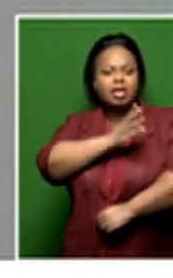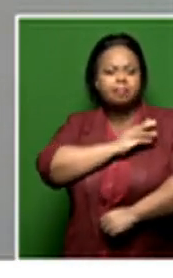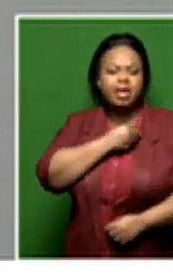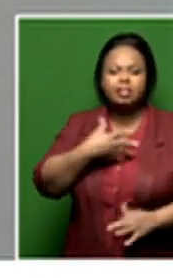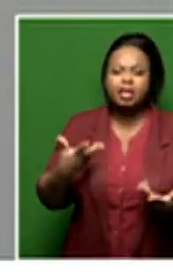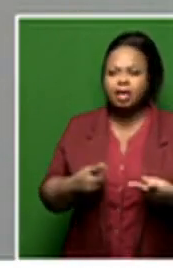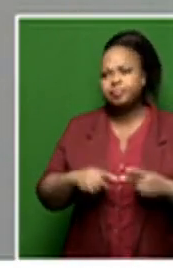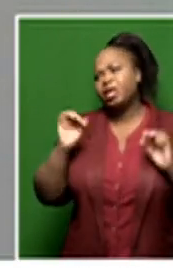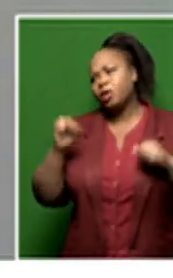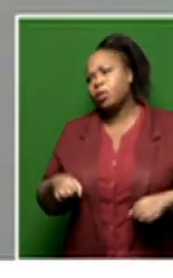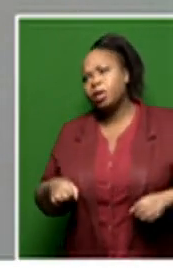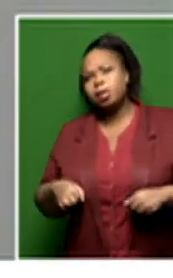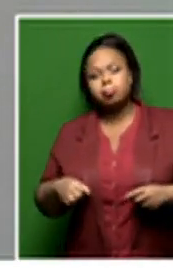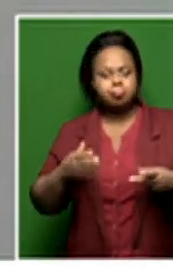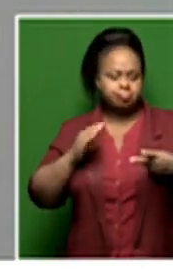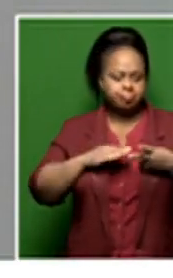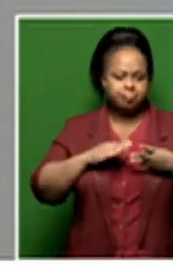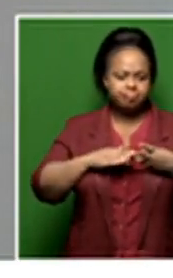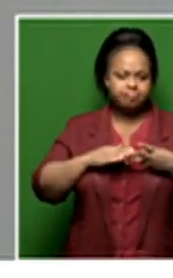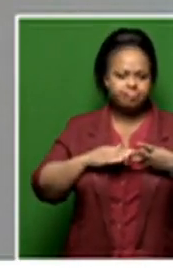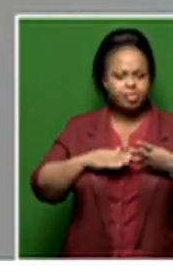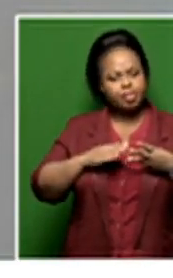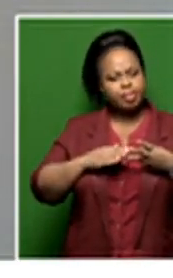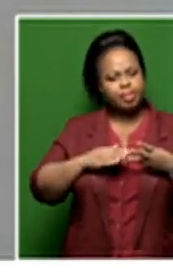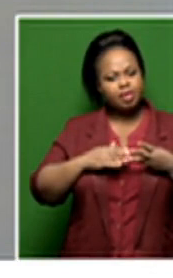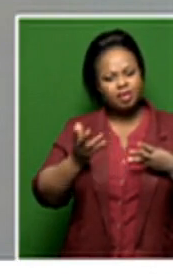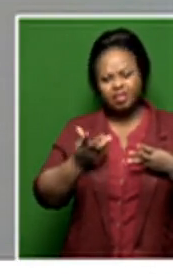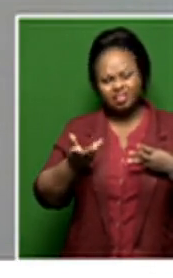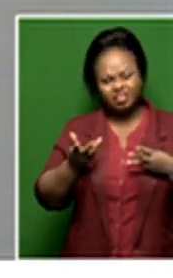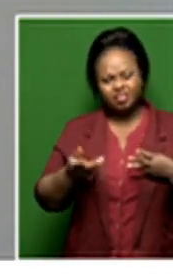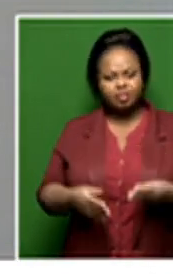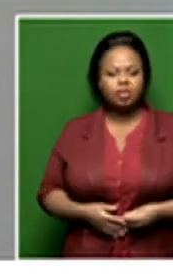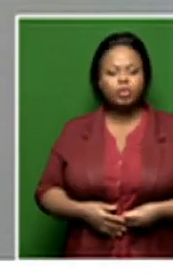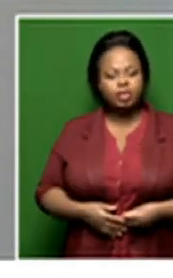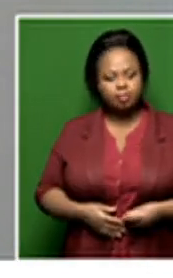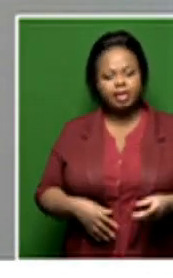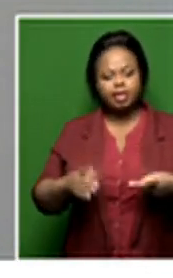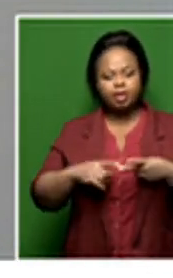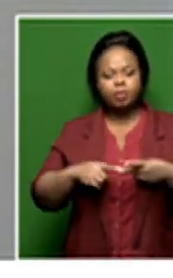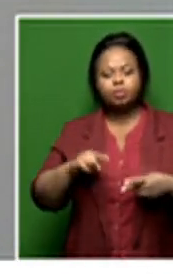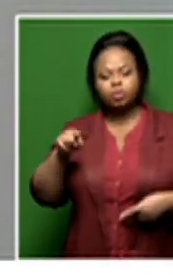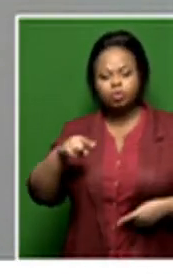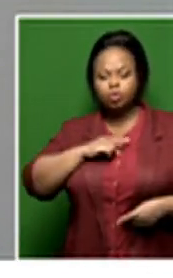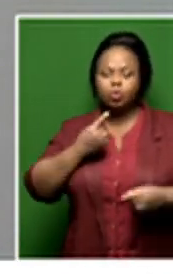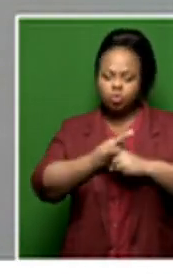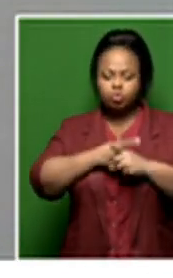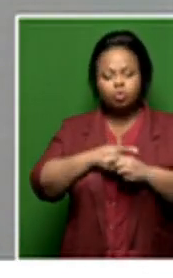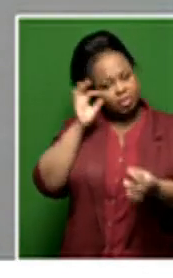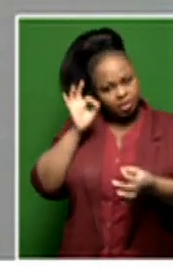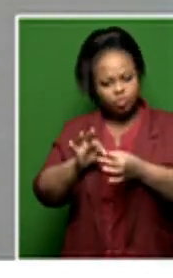quite a number of them, and actually